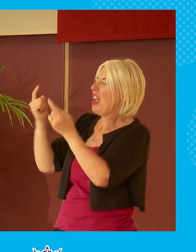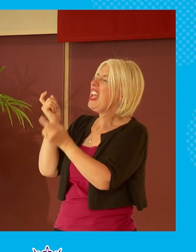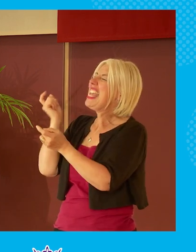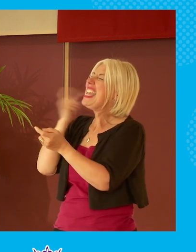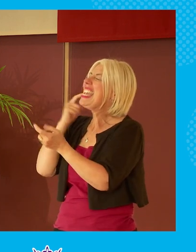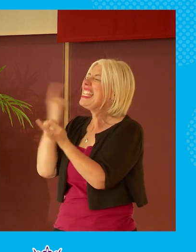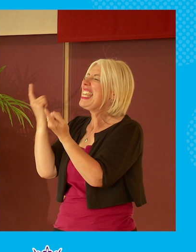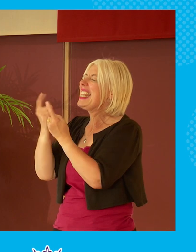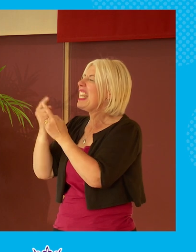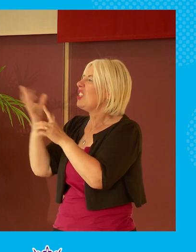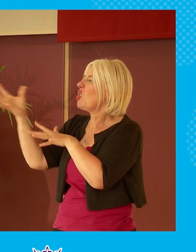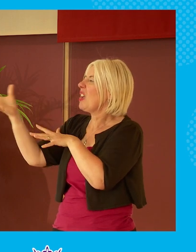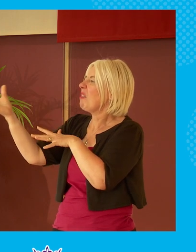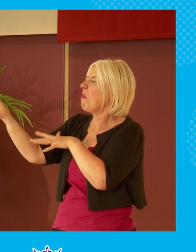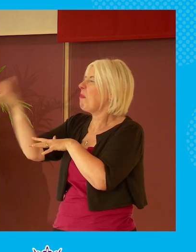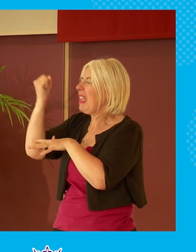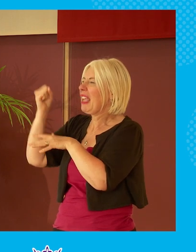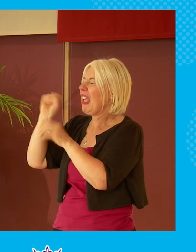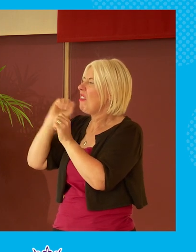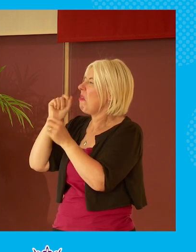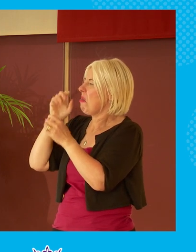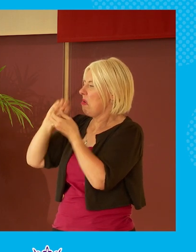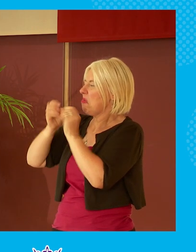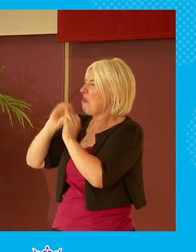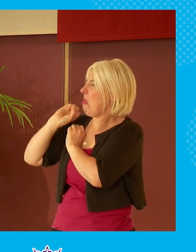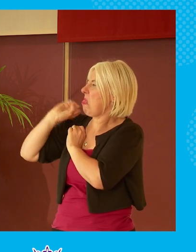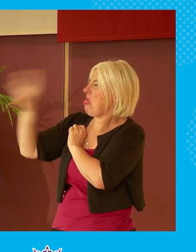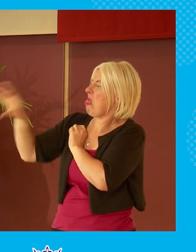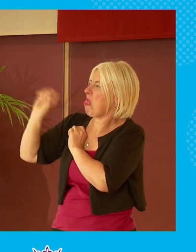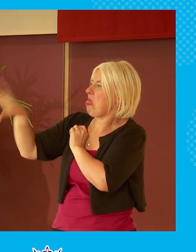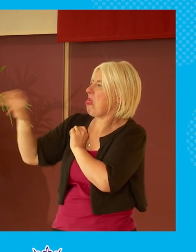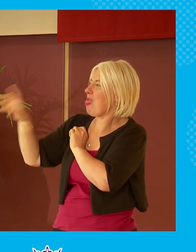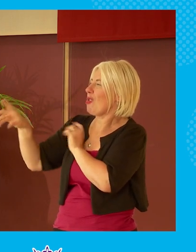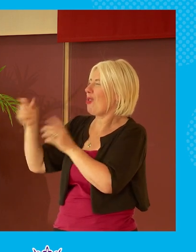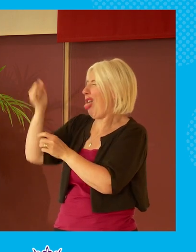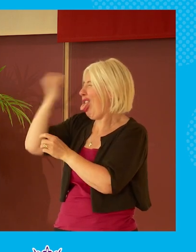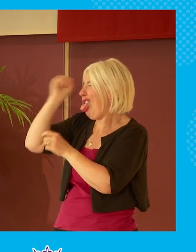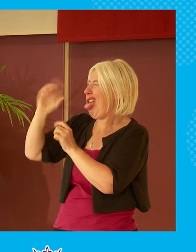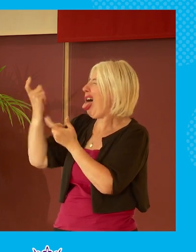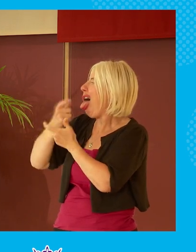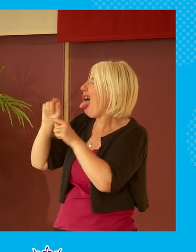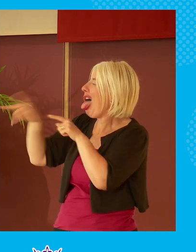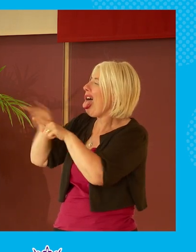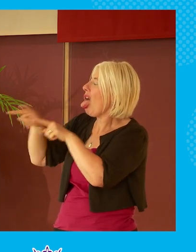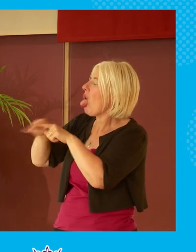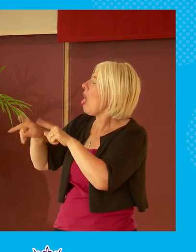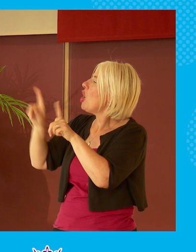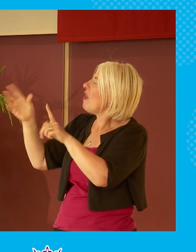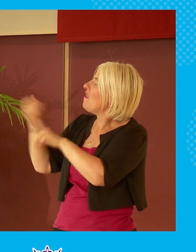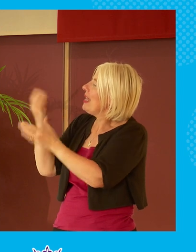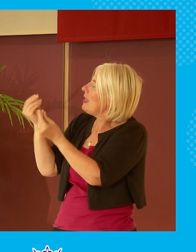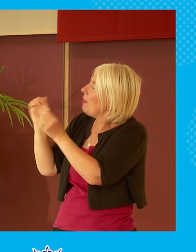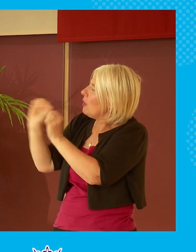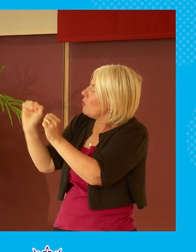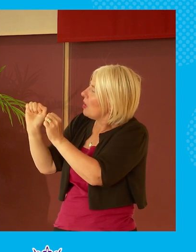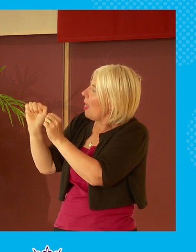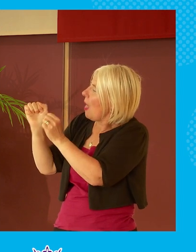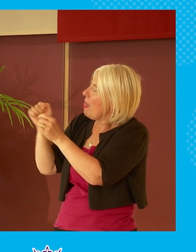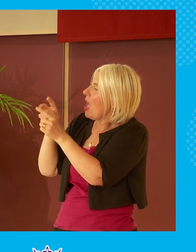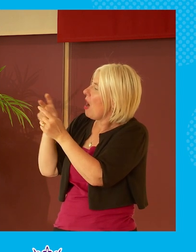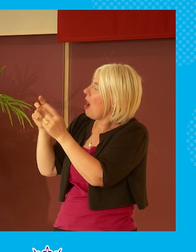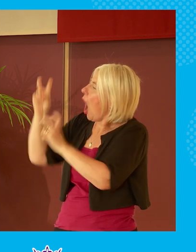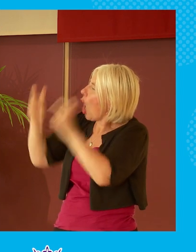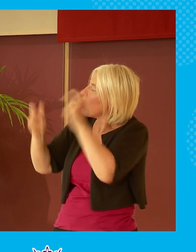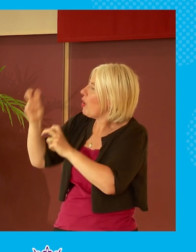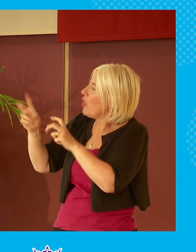bit where you can turn their words on them and kind of make an agent out of them try and tackle the substance of their argument to the best extent uh that you